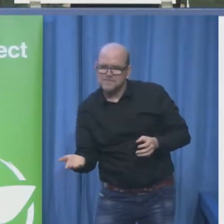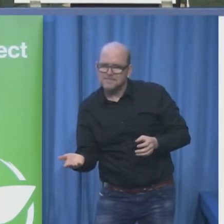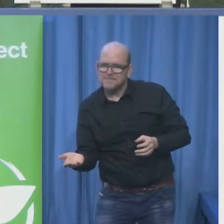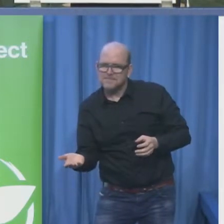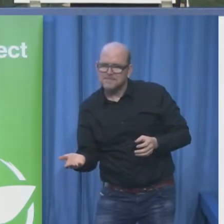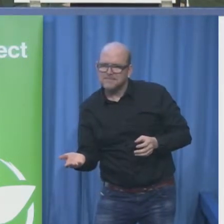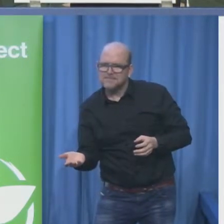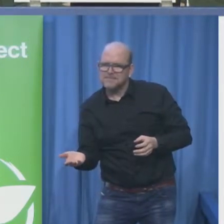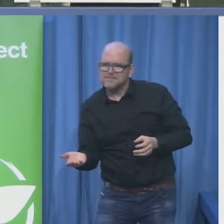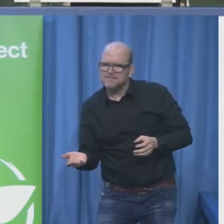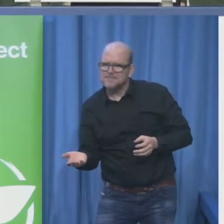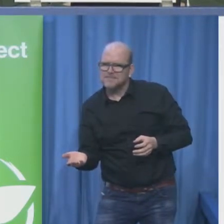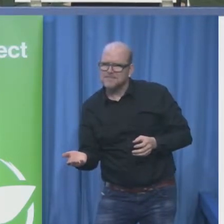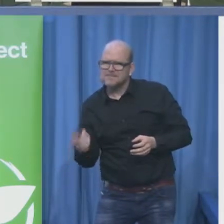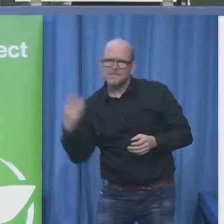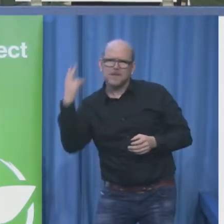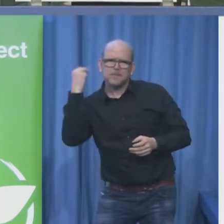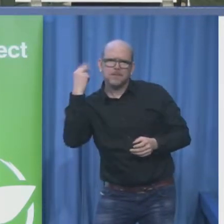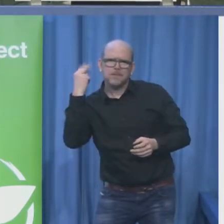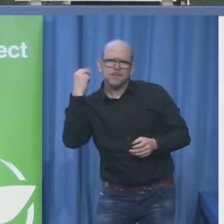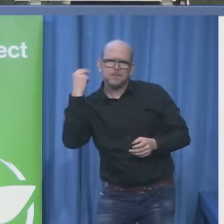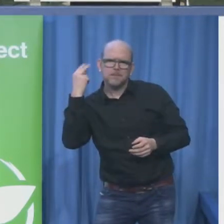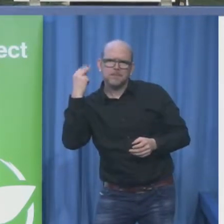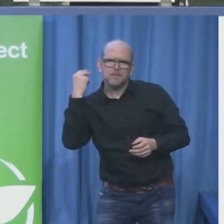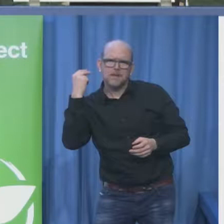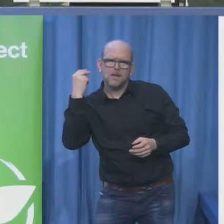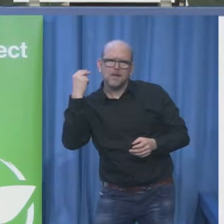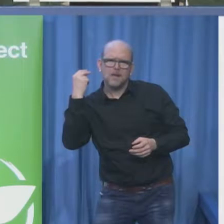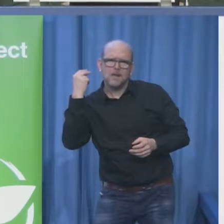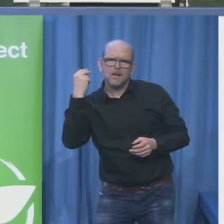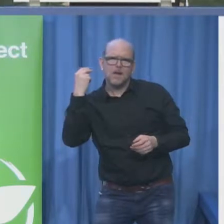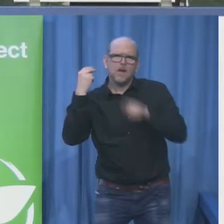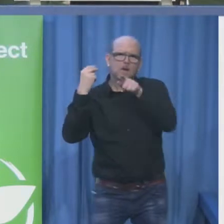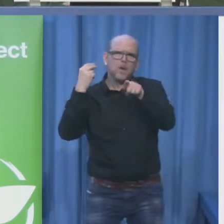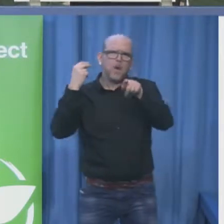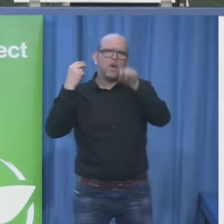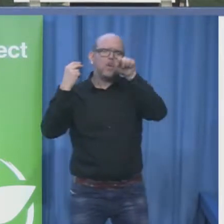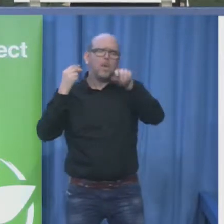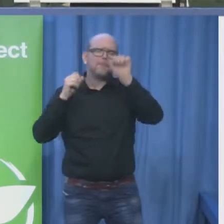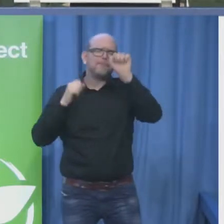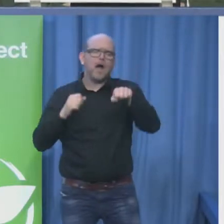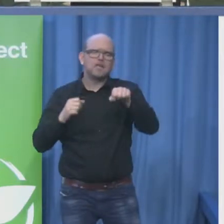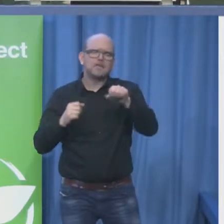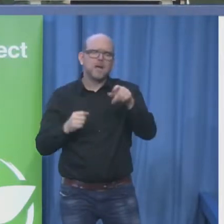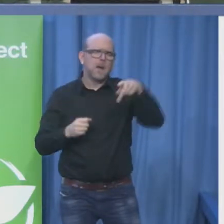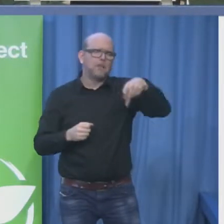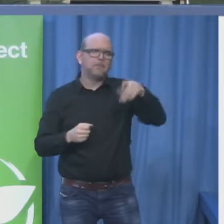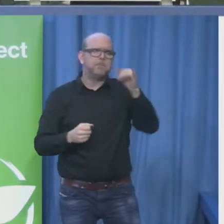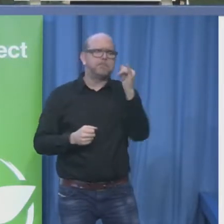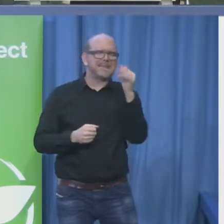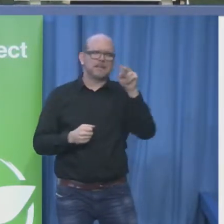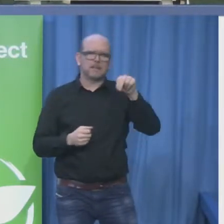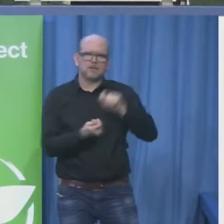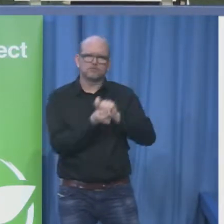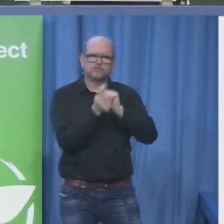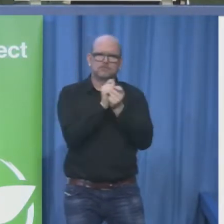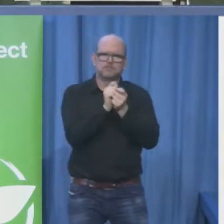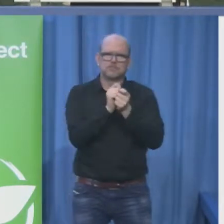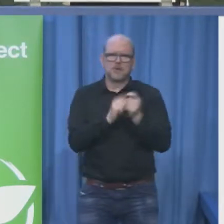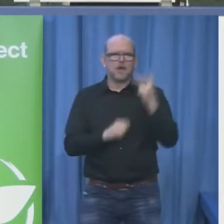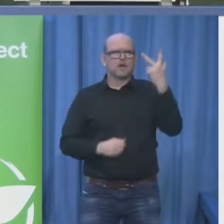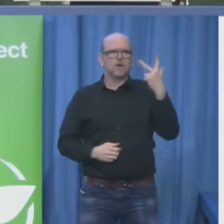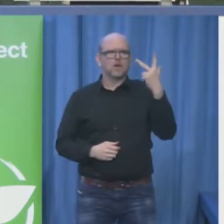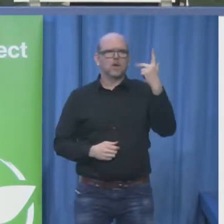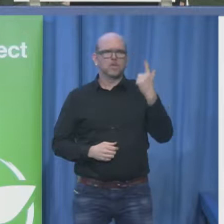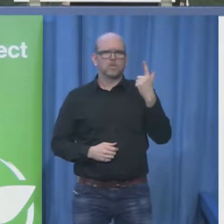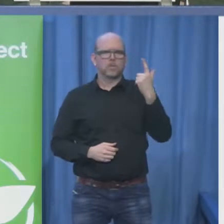pin four two eight seven giving you 300 pounds